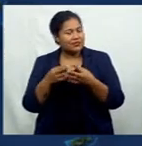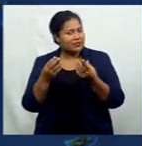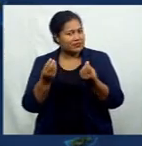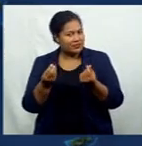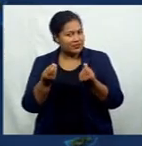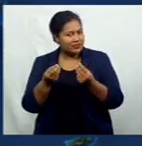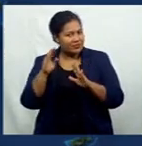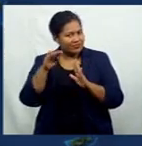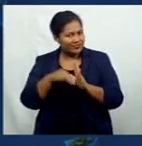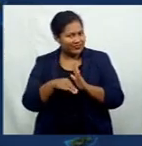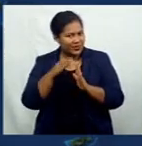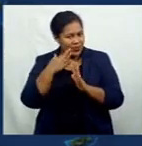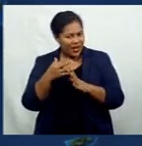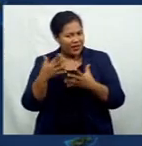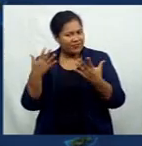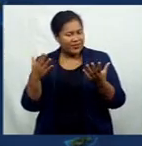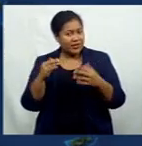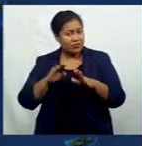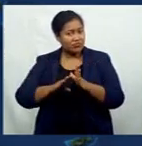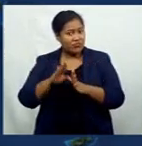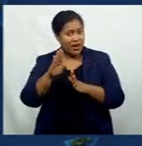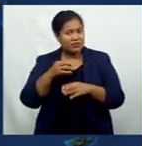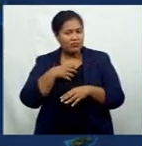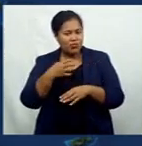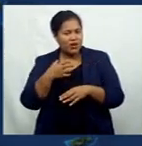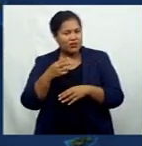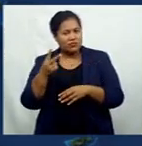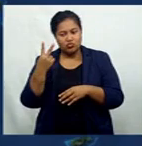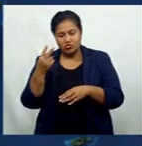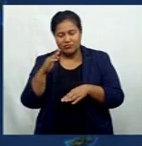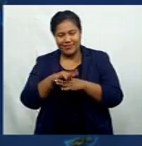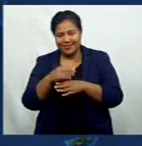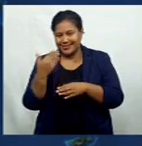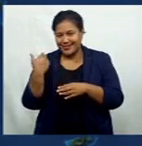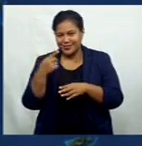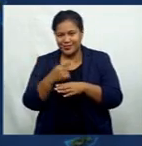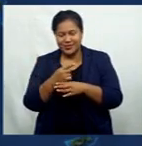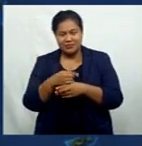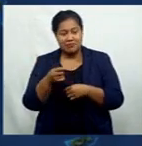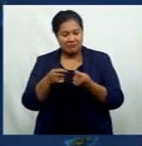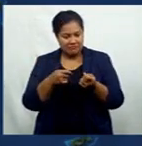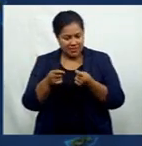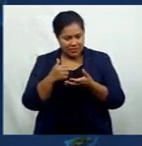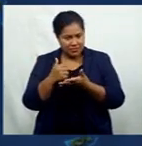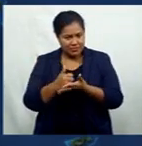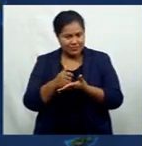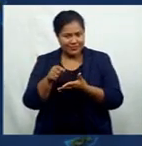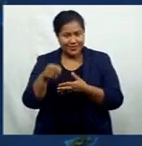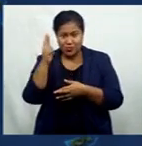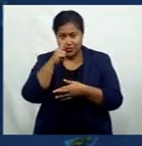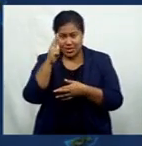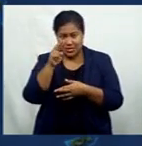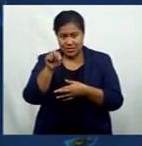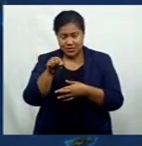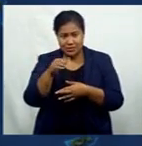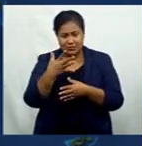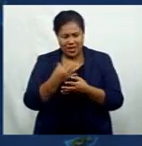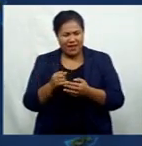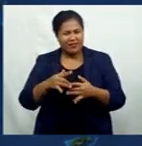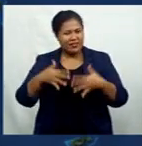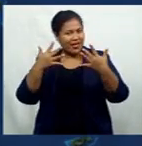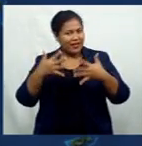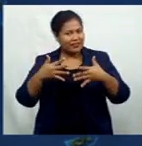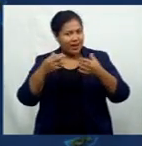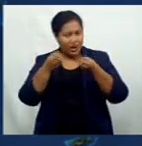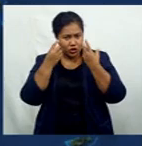posting its biggest weekly rise in more than two months last week. Markets embraced a risk-on mood, with weak data suggesting